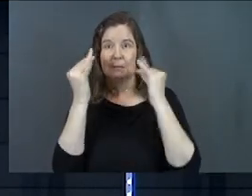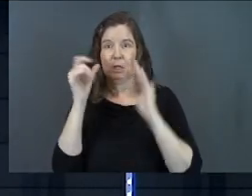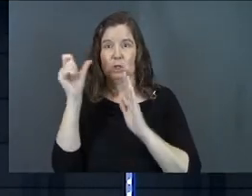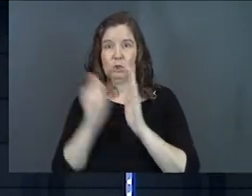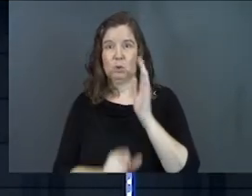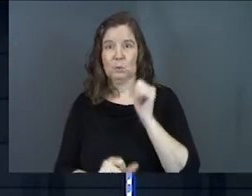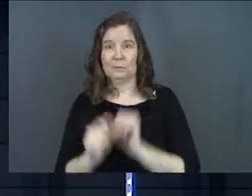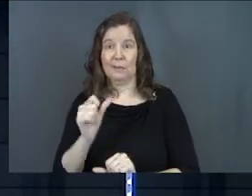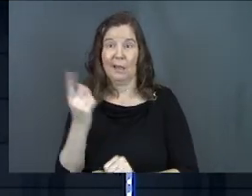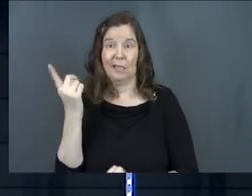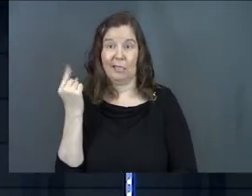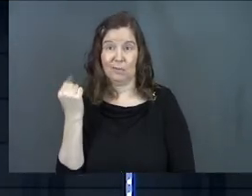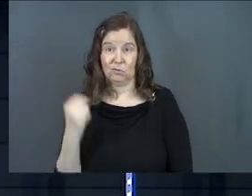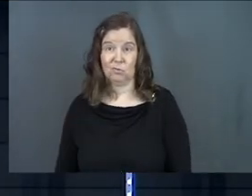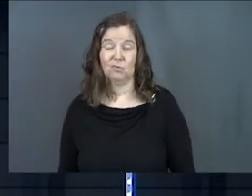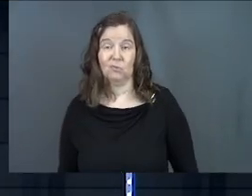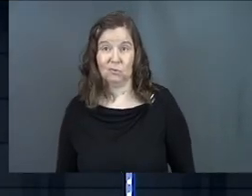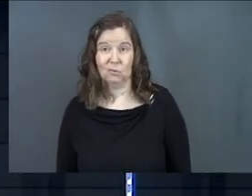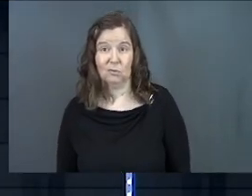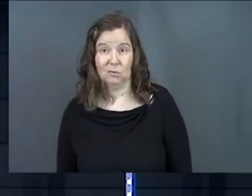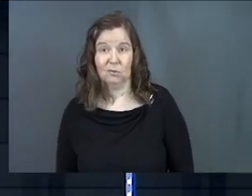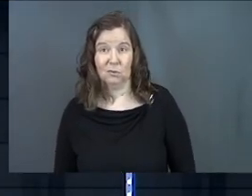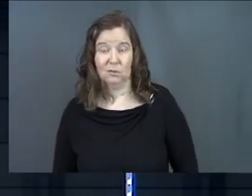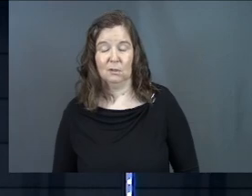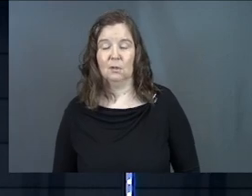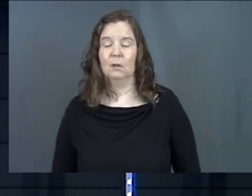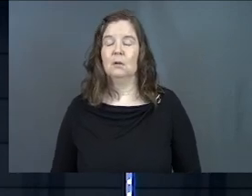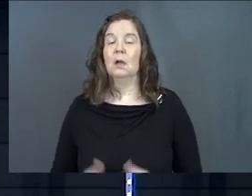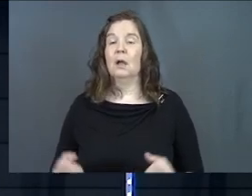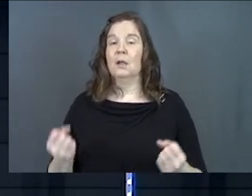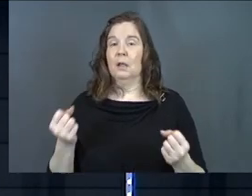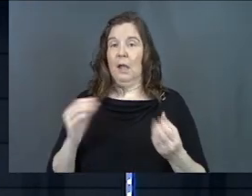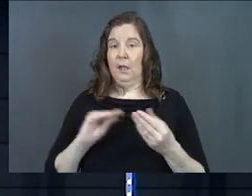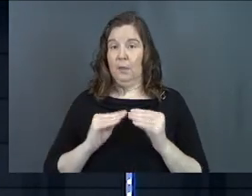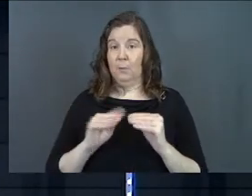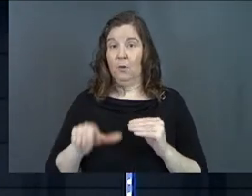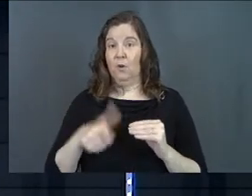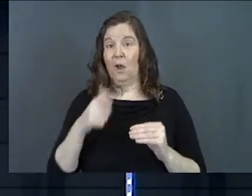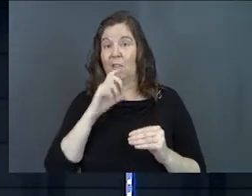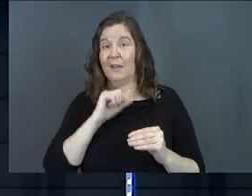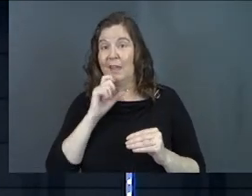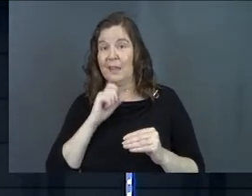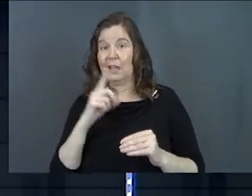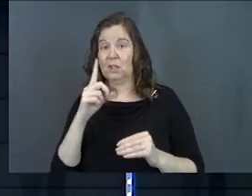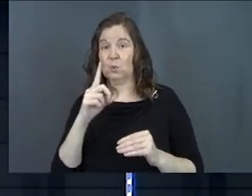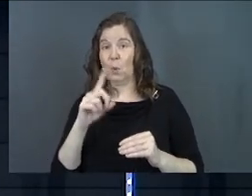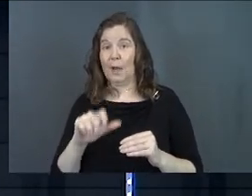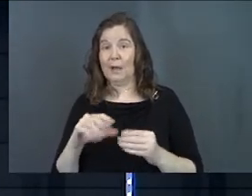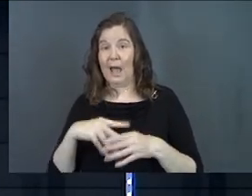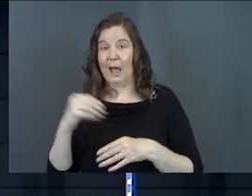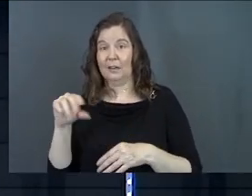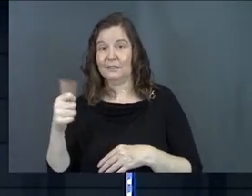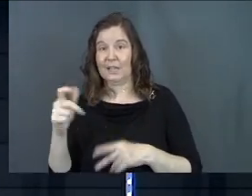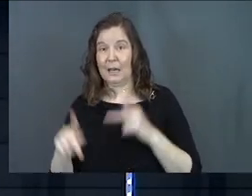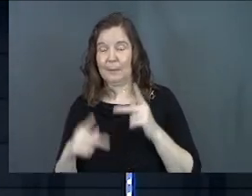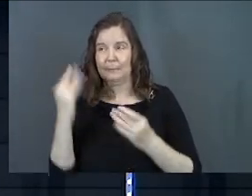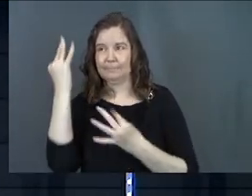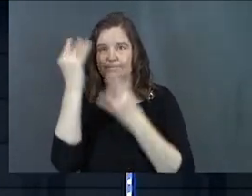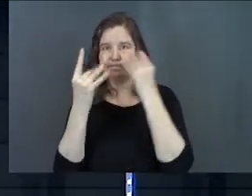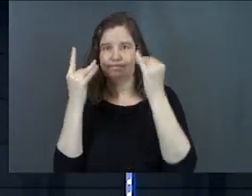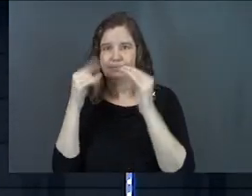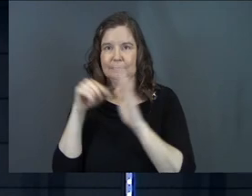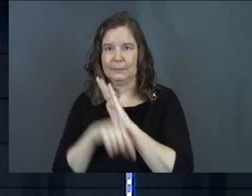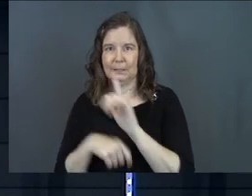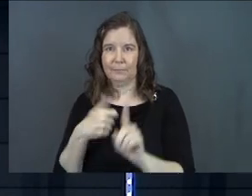suicide last year alone. And the number for every other age group, it's 1 in 10 contemplated